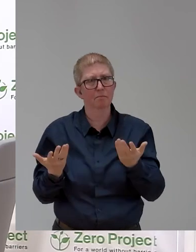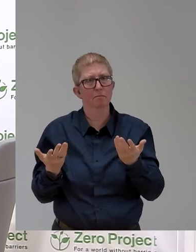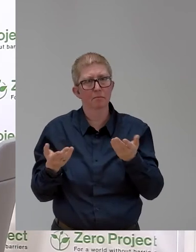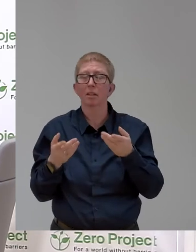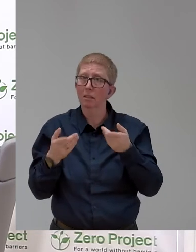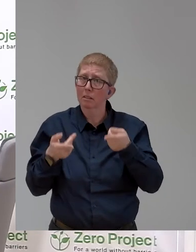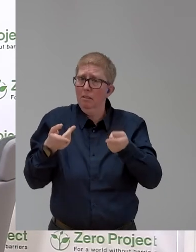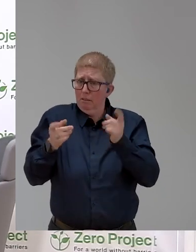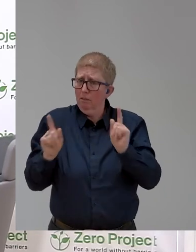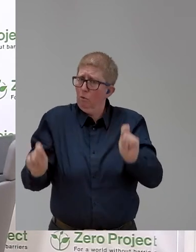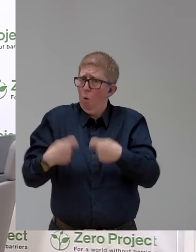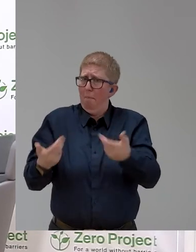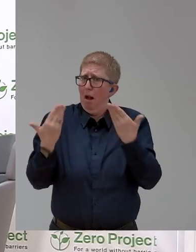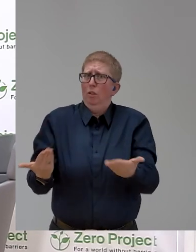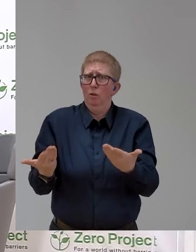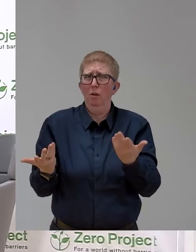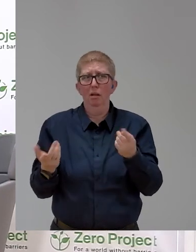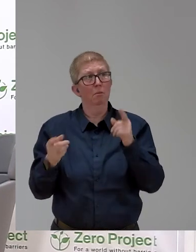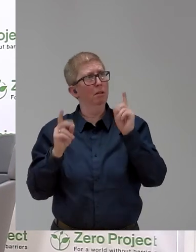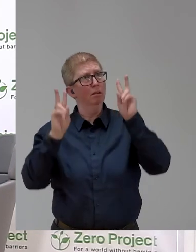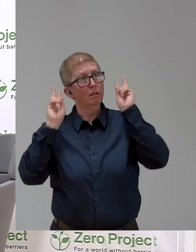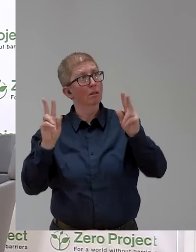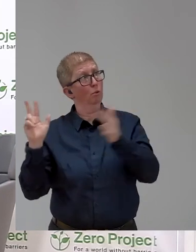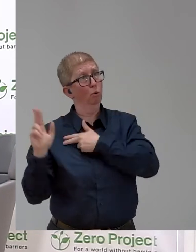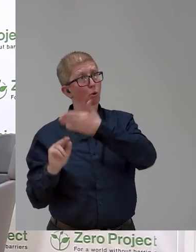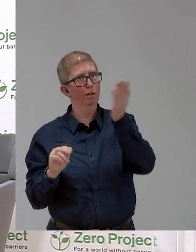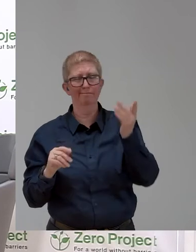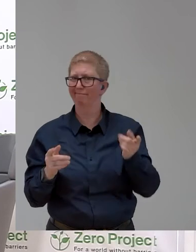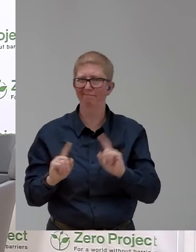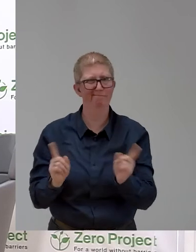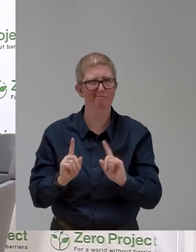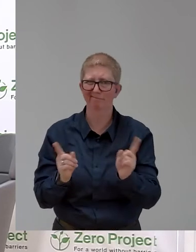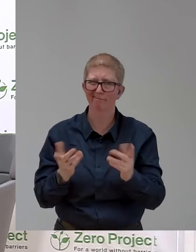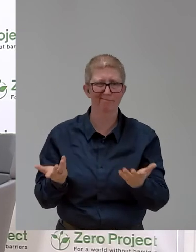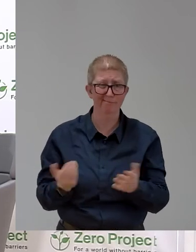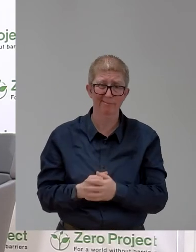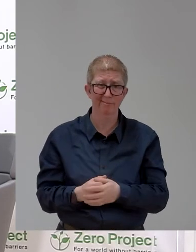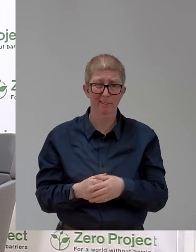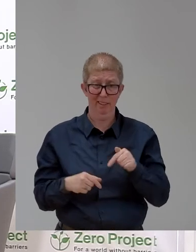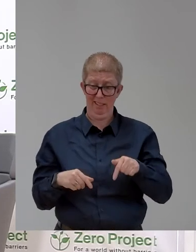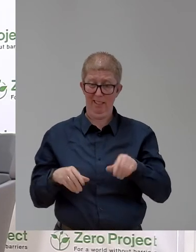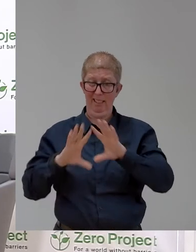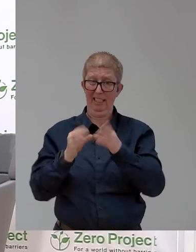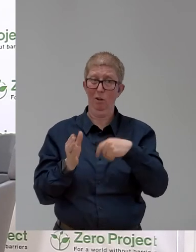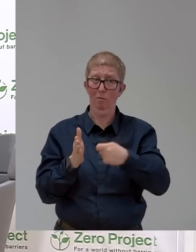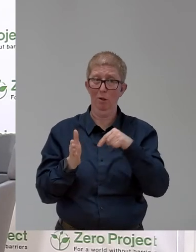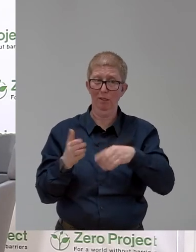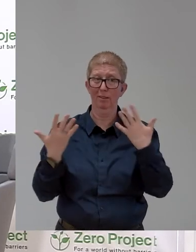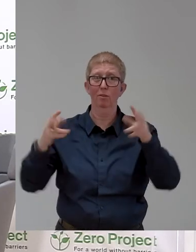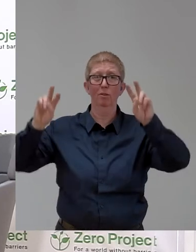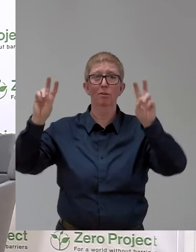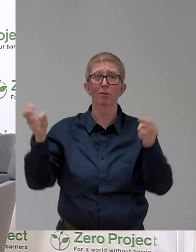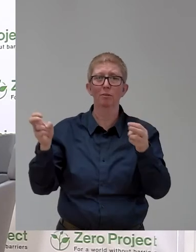And also thinking about, as this Zero Conference is about employment and work, we know how many